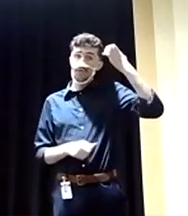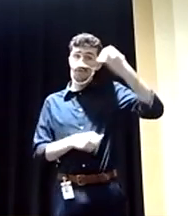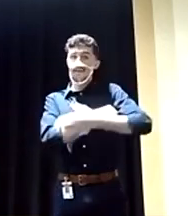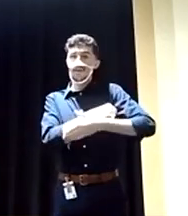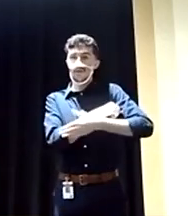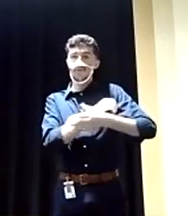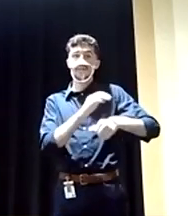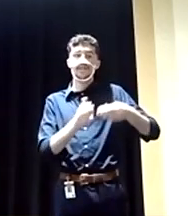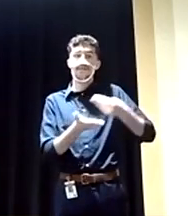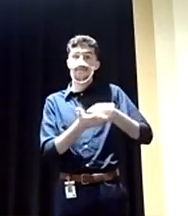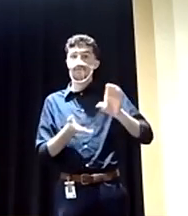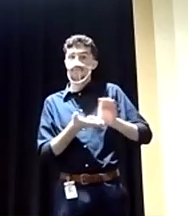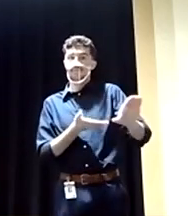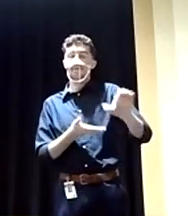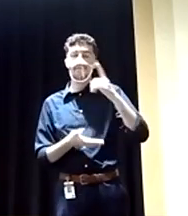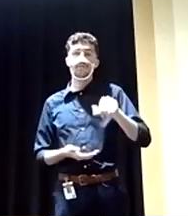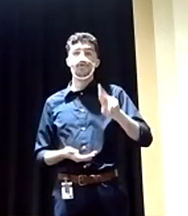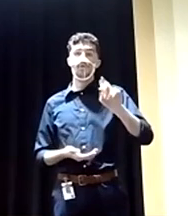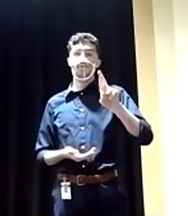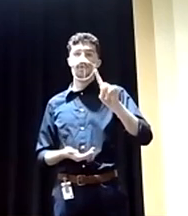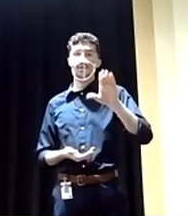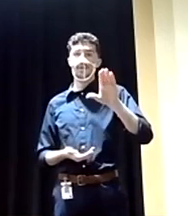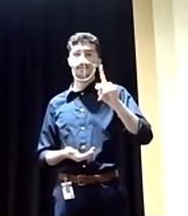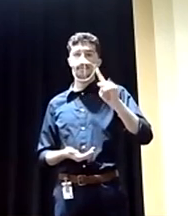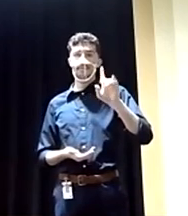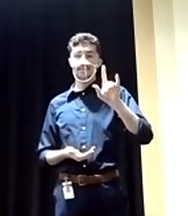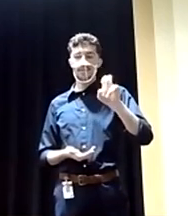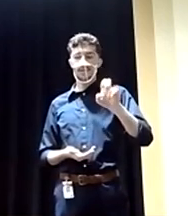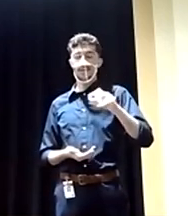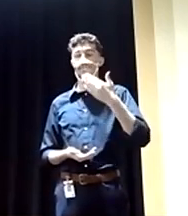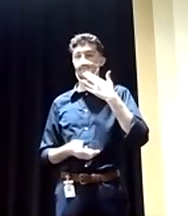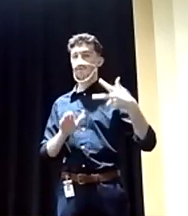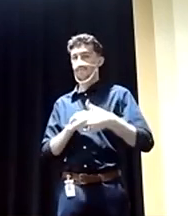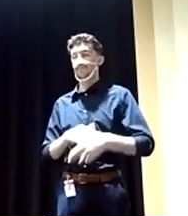pipelines from Russia to Germany. And now they've stopped. Thank you.